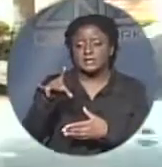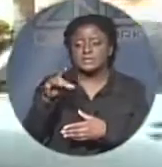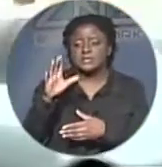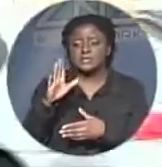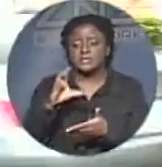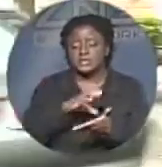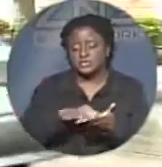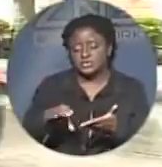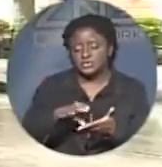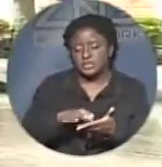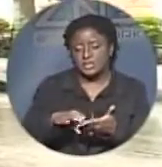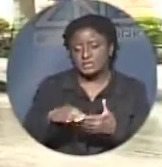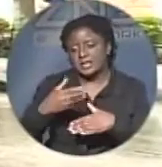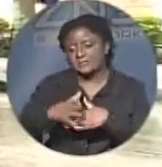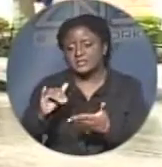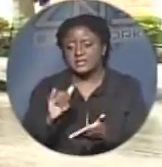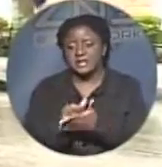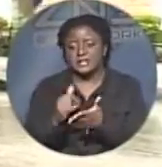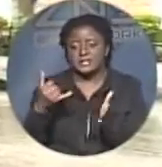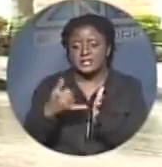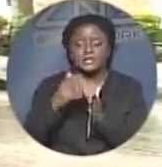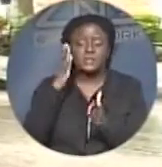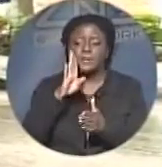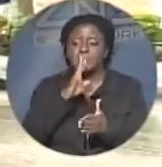After that, it'll be mailed to you. Clint Watson, ZNS News.